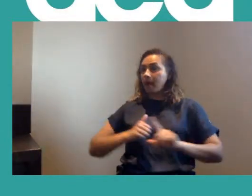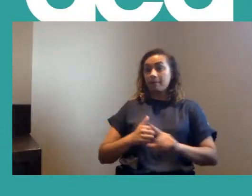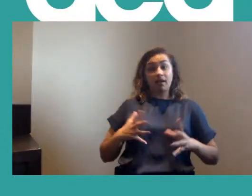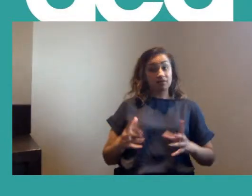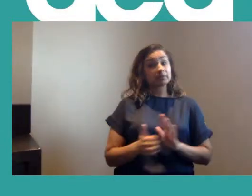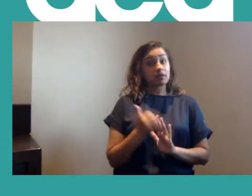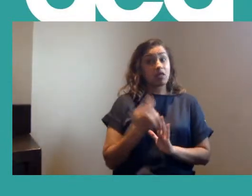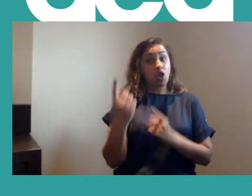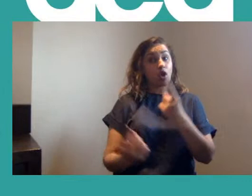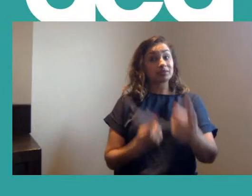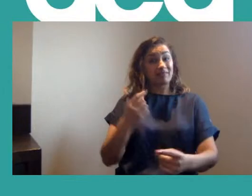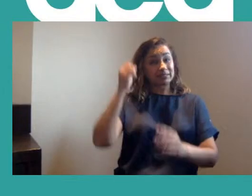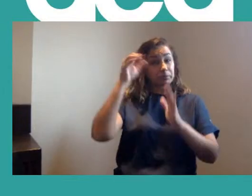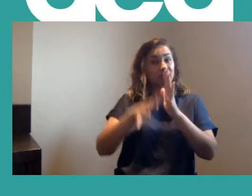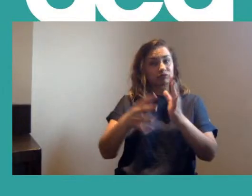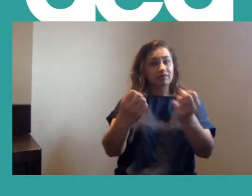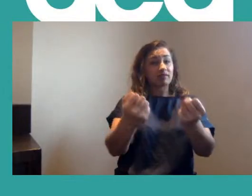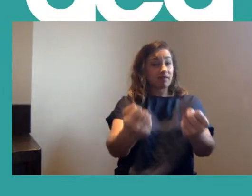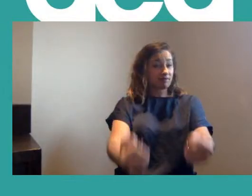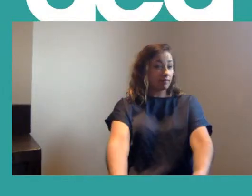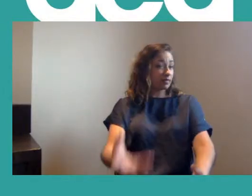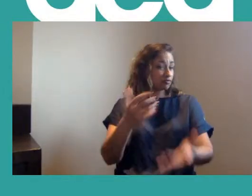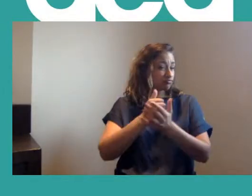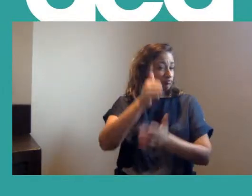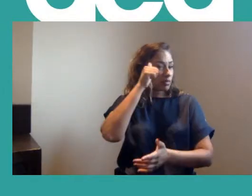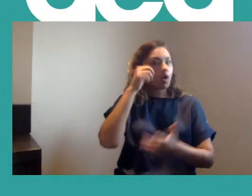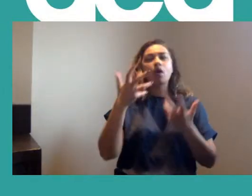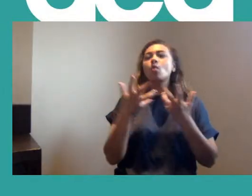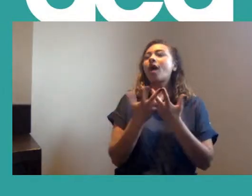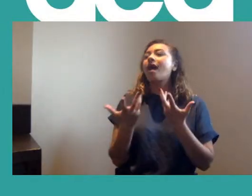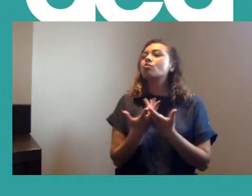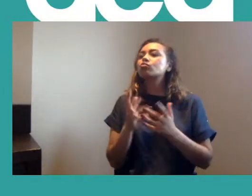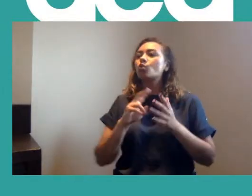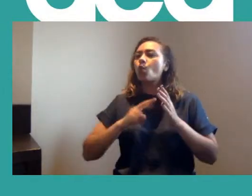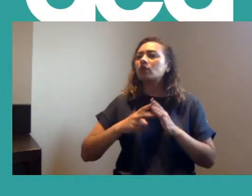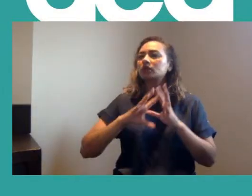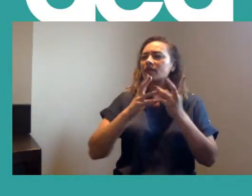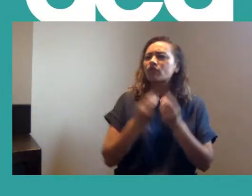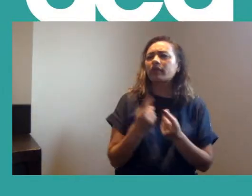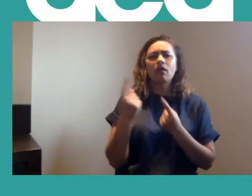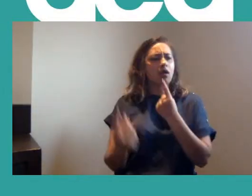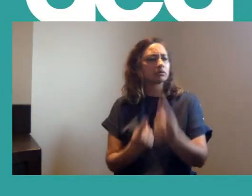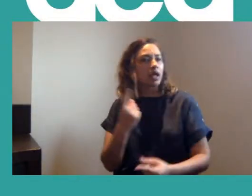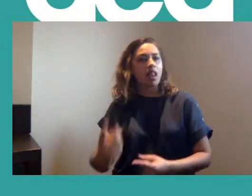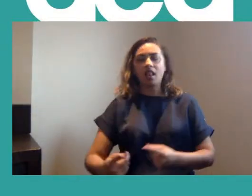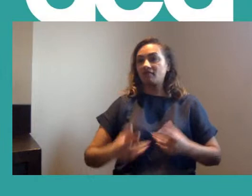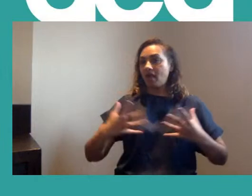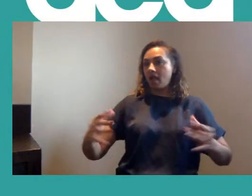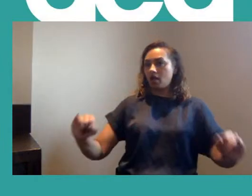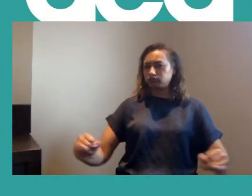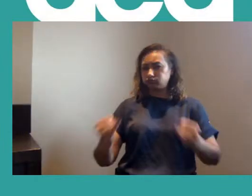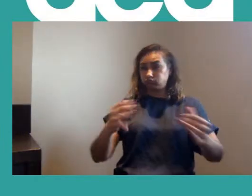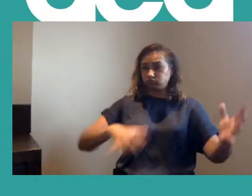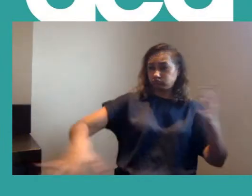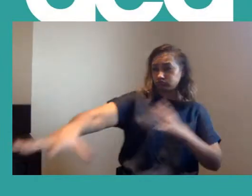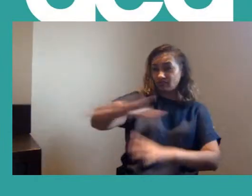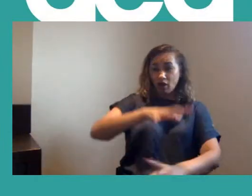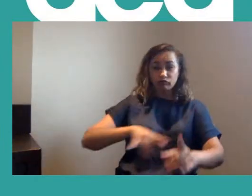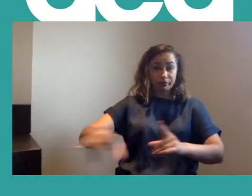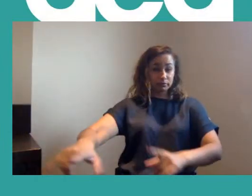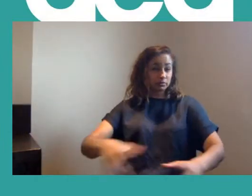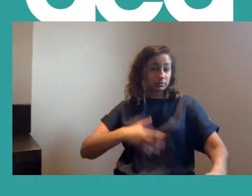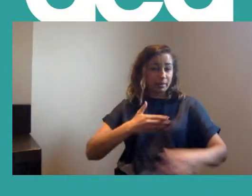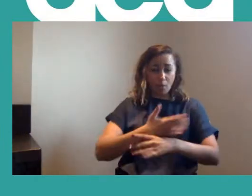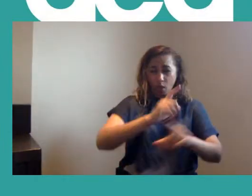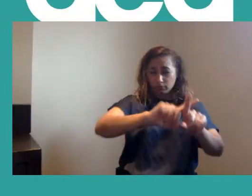because she's been organizing for decades, and she knows what it's like to organize in a, you know, kind of a hostile terrain, and with aggressive employers.